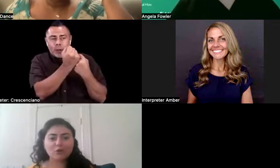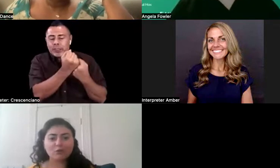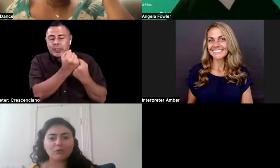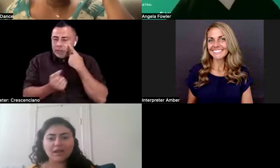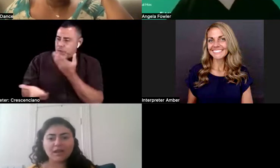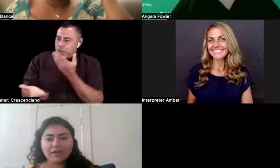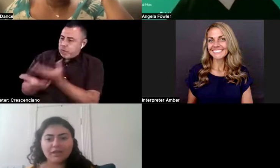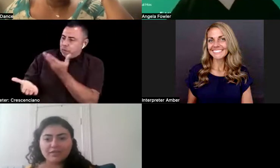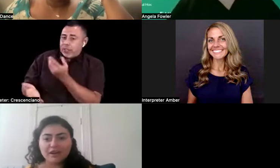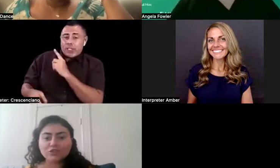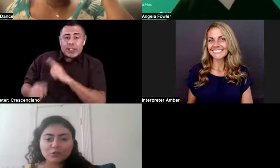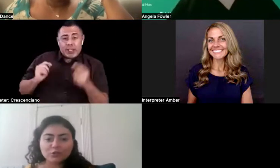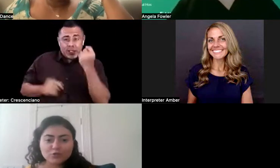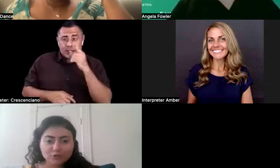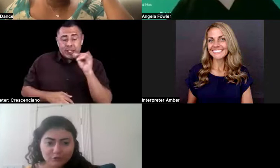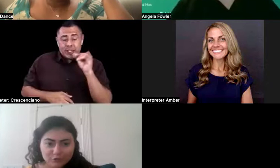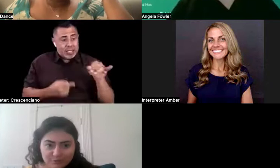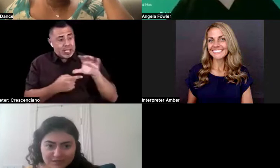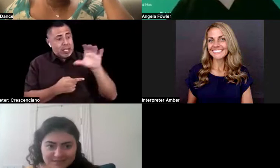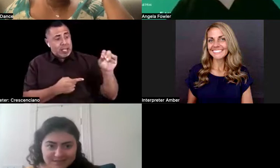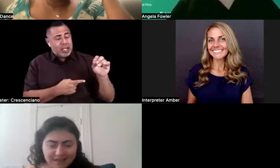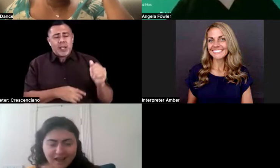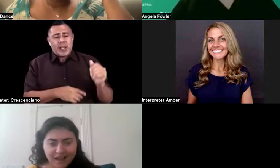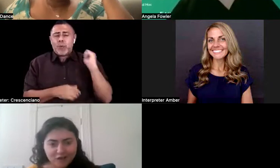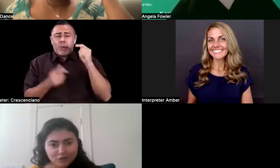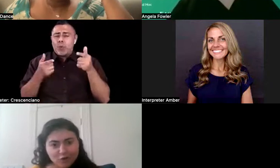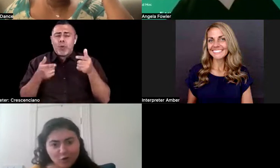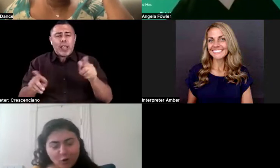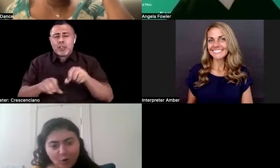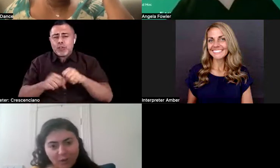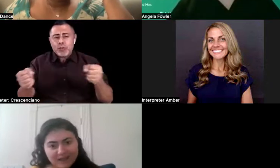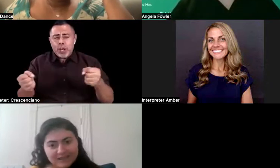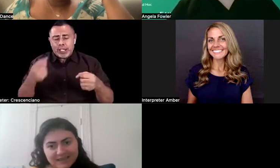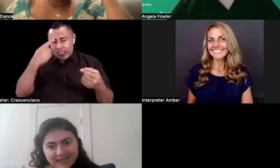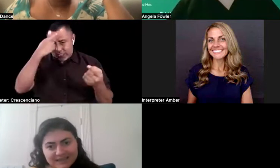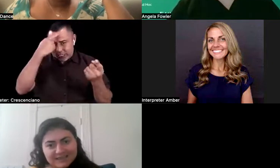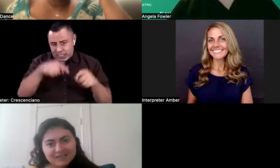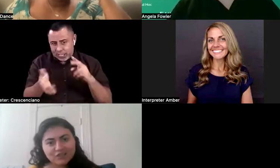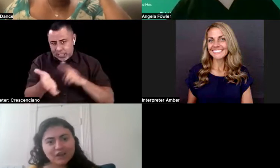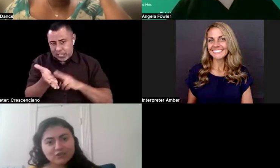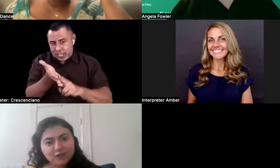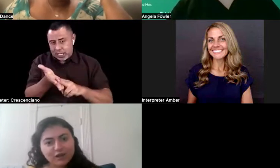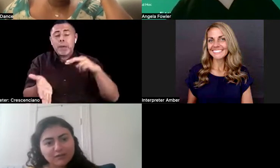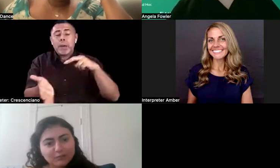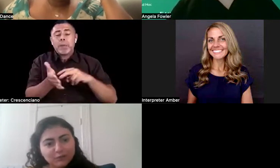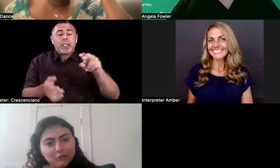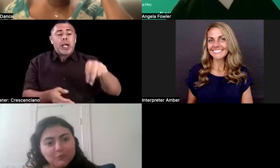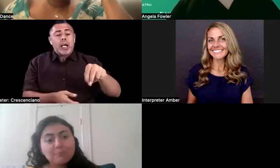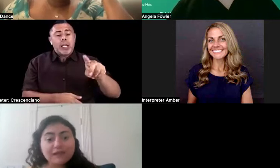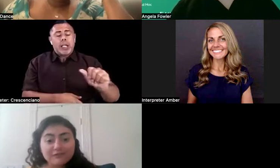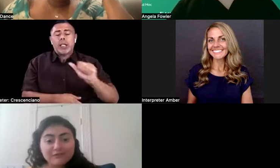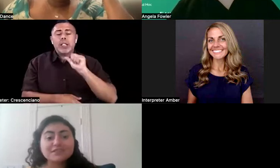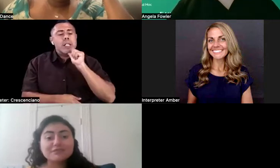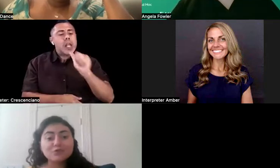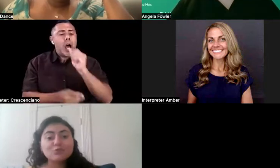So non-disclosure agreements actually go against your unemployment